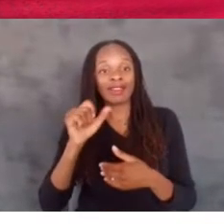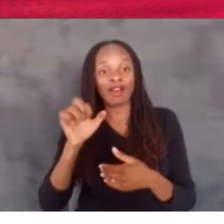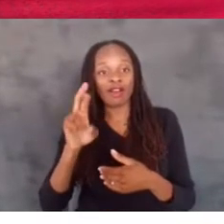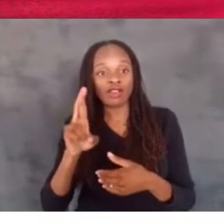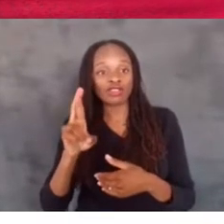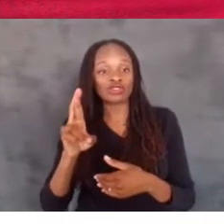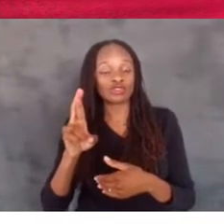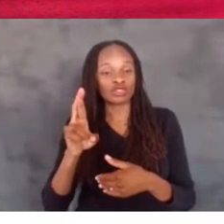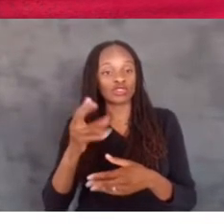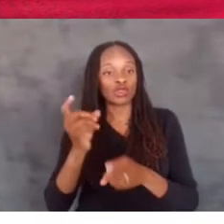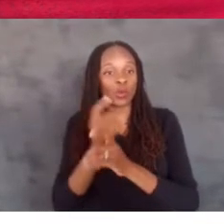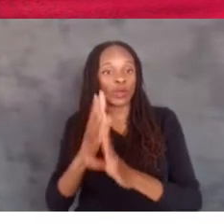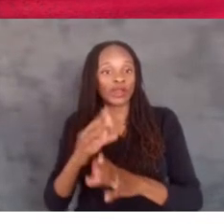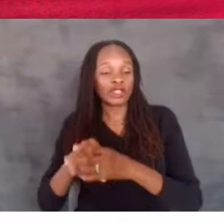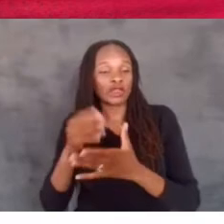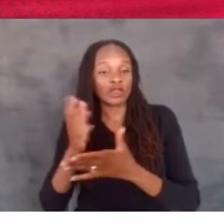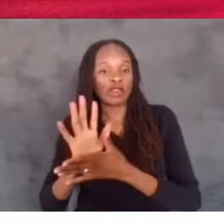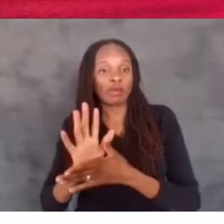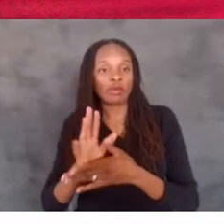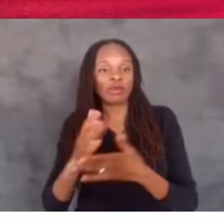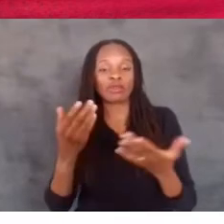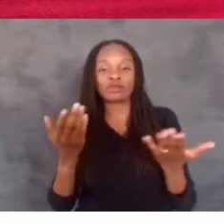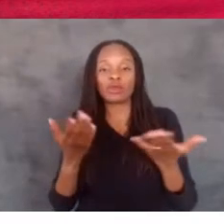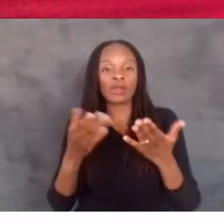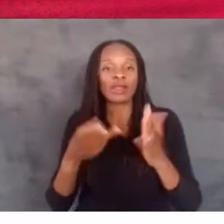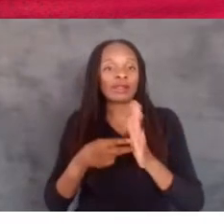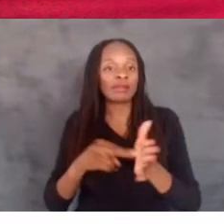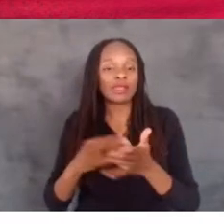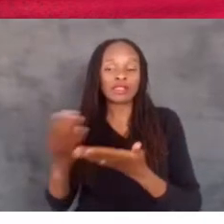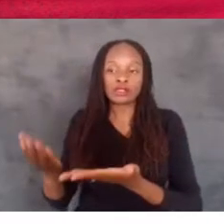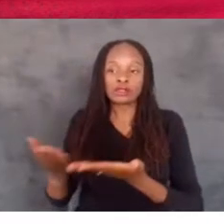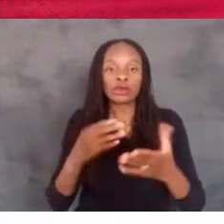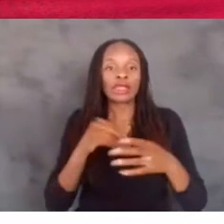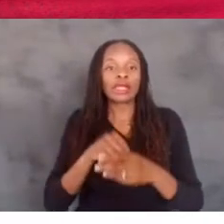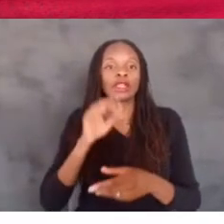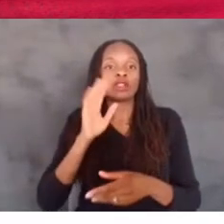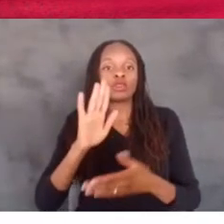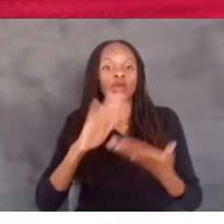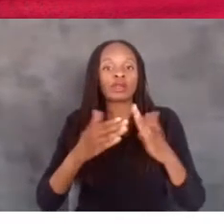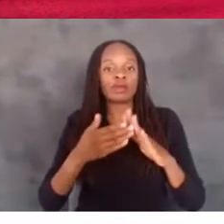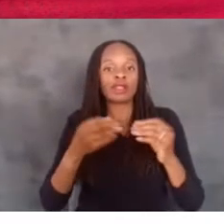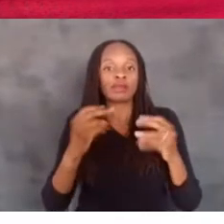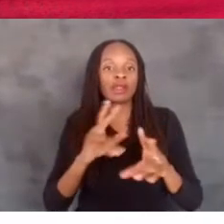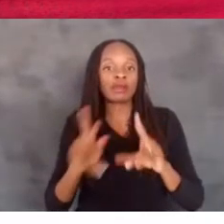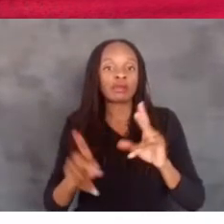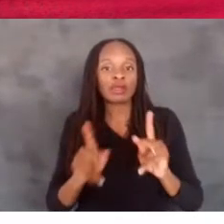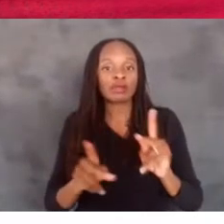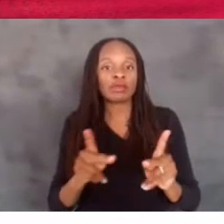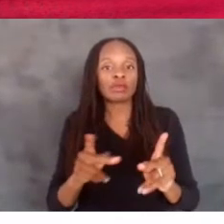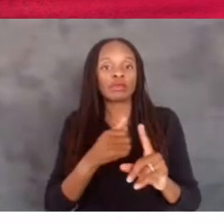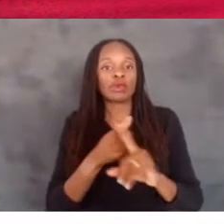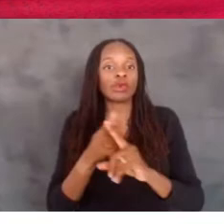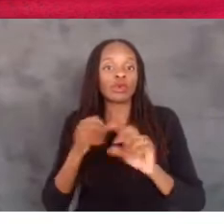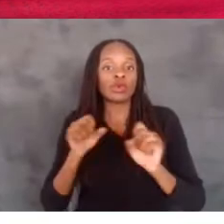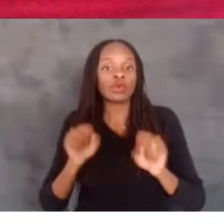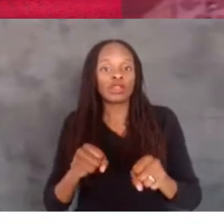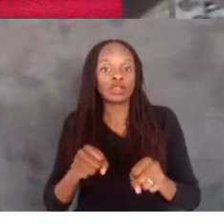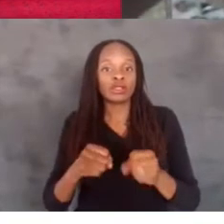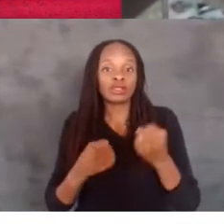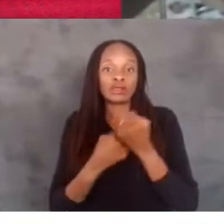what that meant to you to be able to bring in your community and so many people that were able to get behind your films?